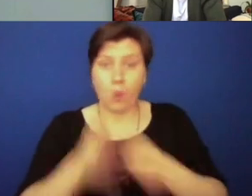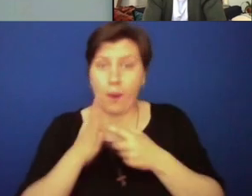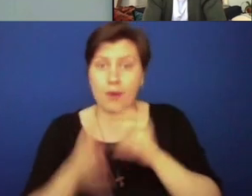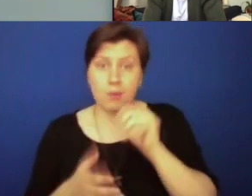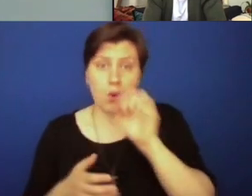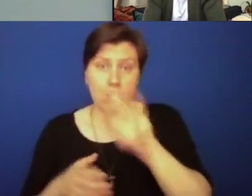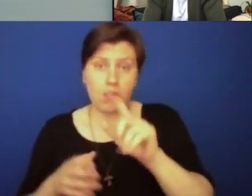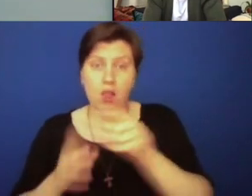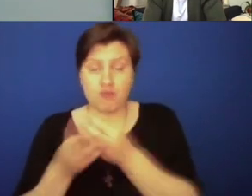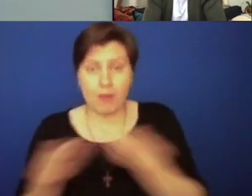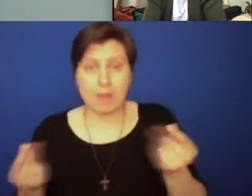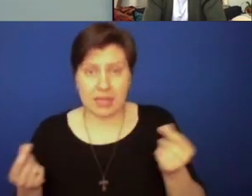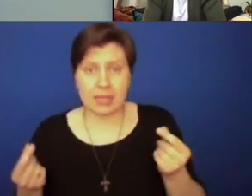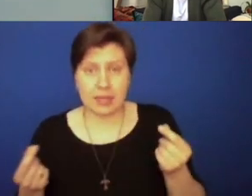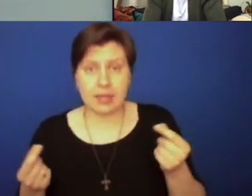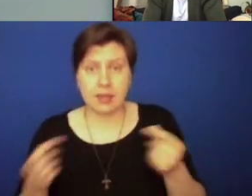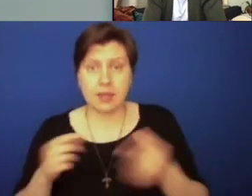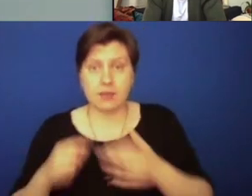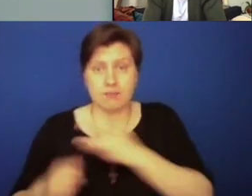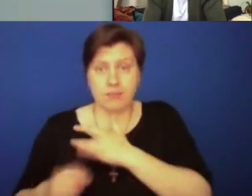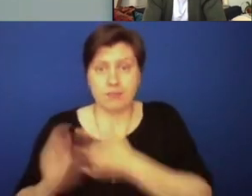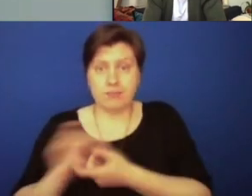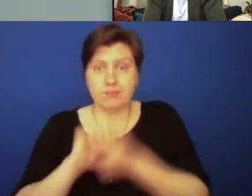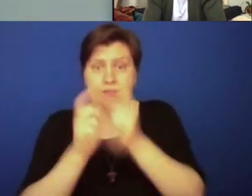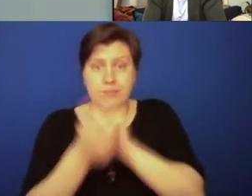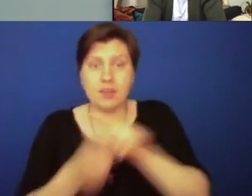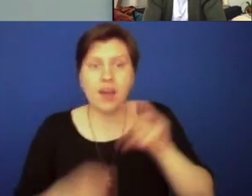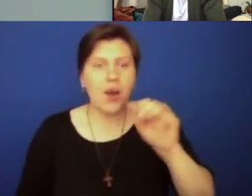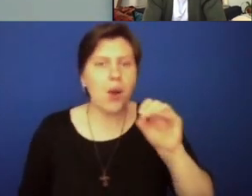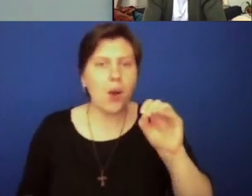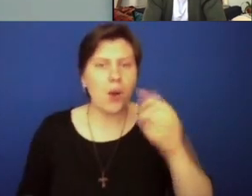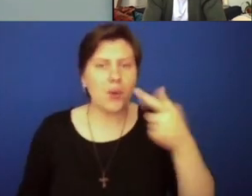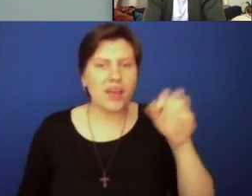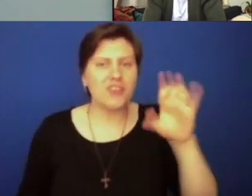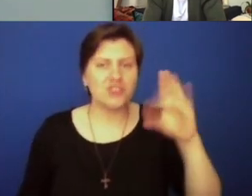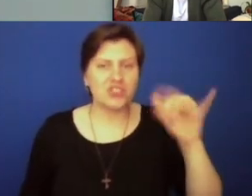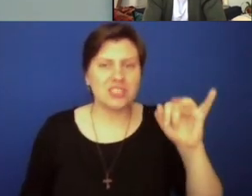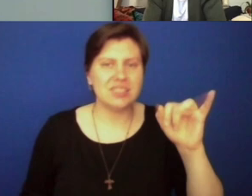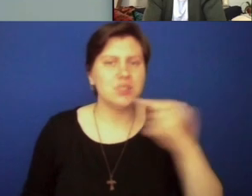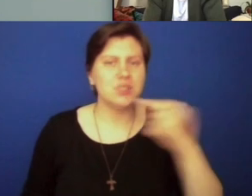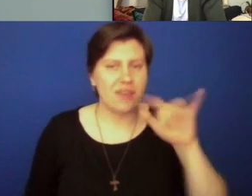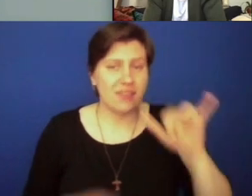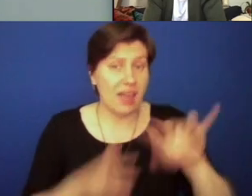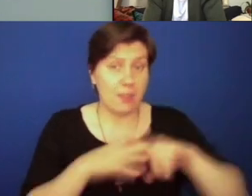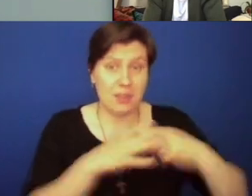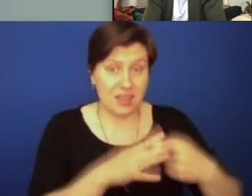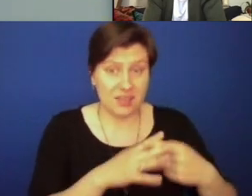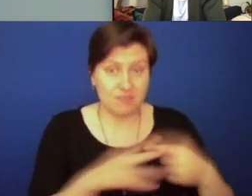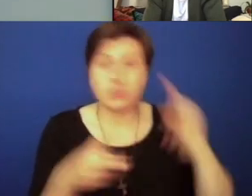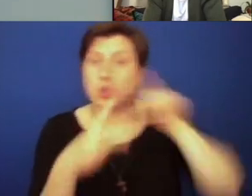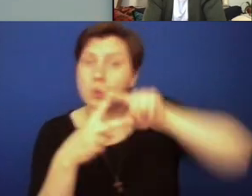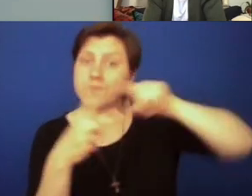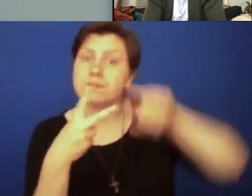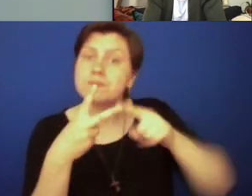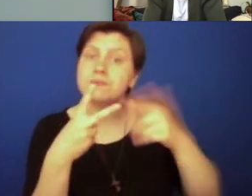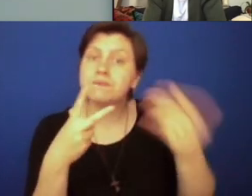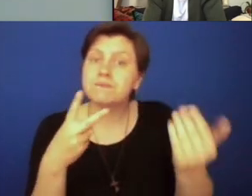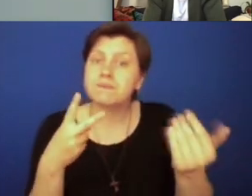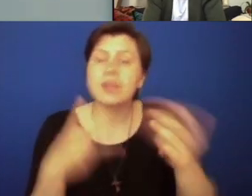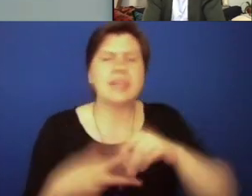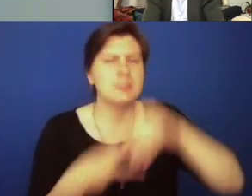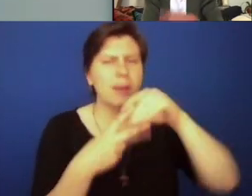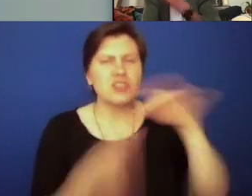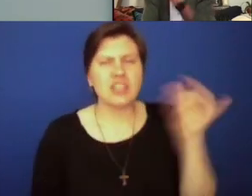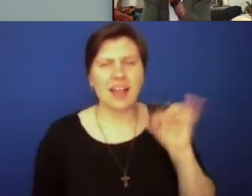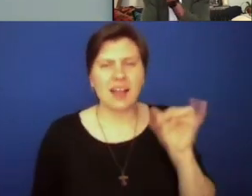the transformation of the human heart that impels us to act. And I'll get you, said that right at the beginning. So where do you see hope? And what's one or two concrete actions?